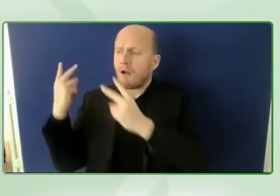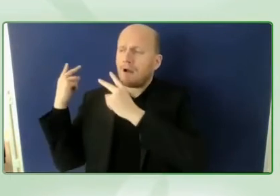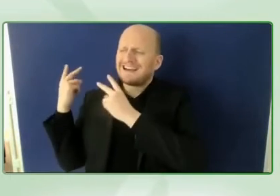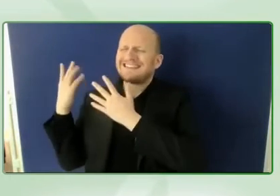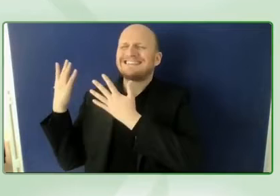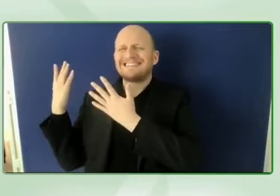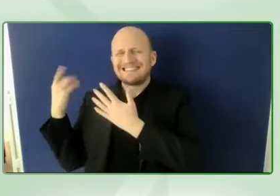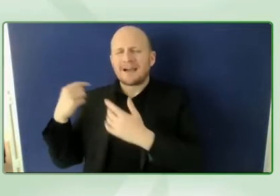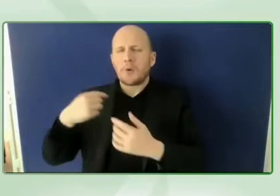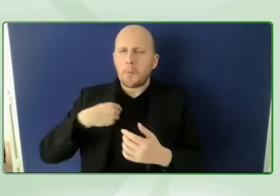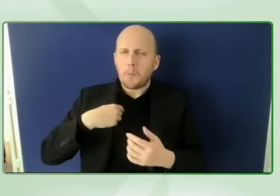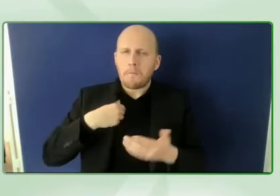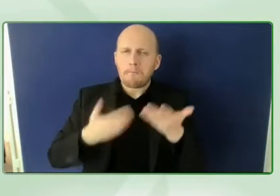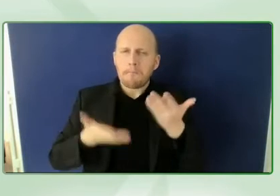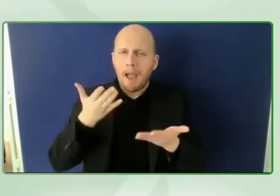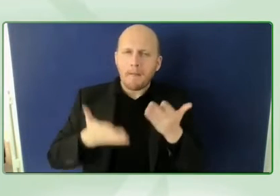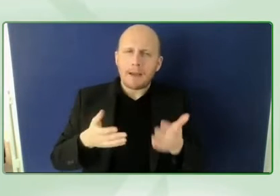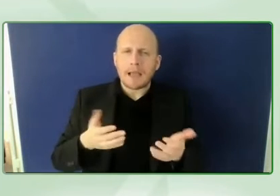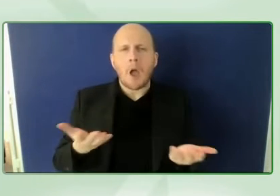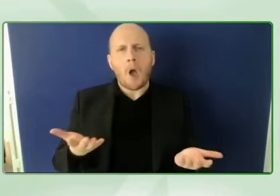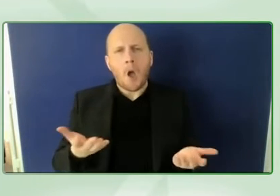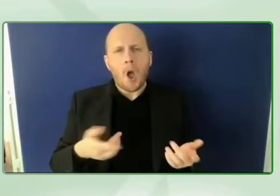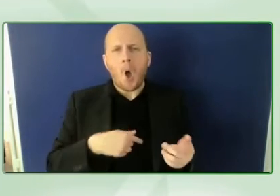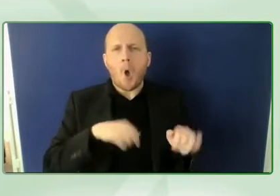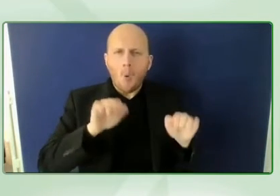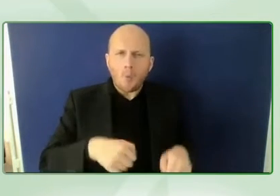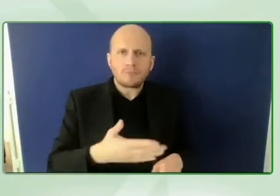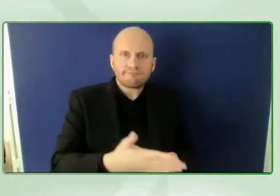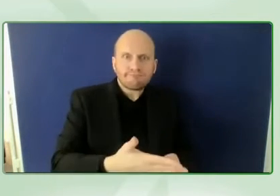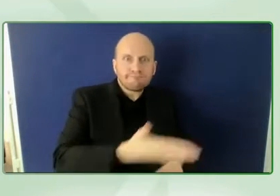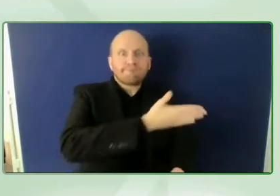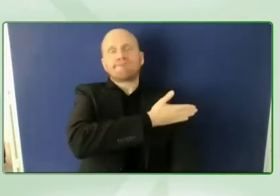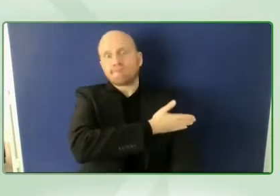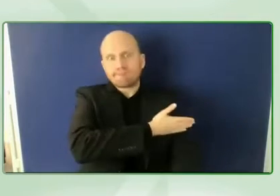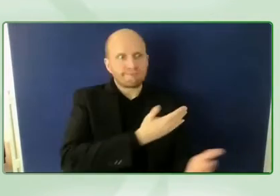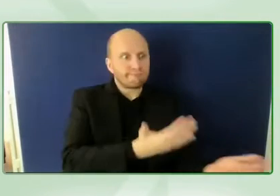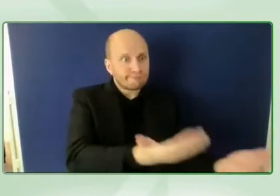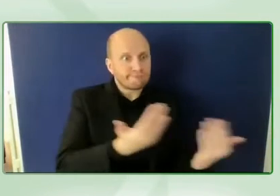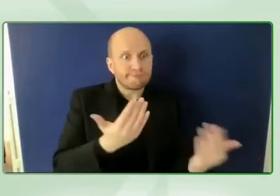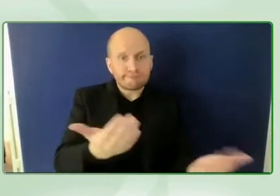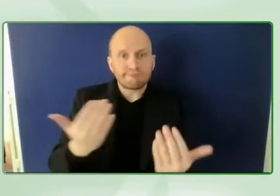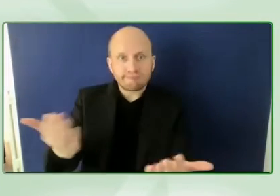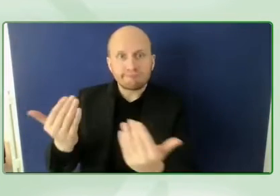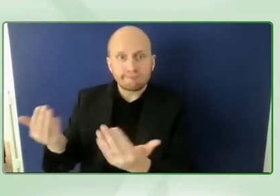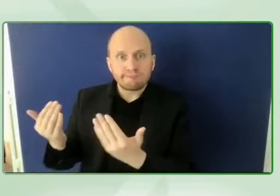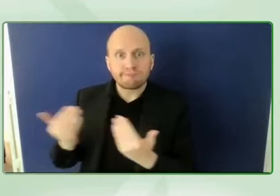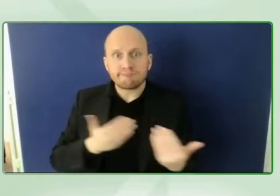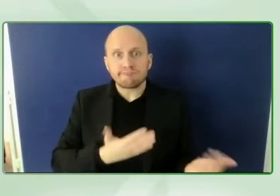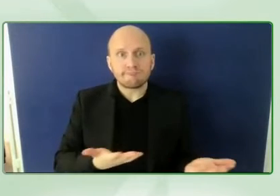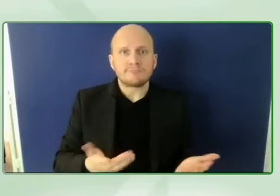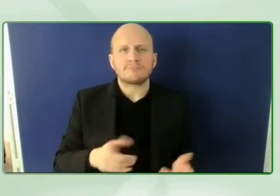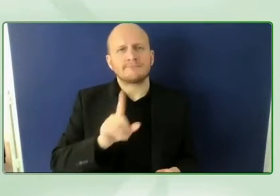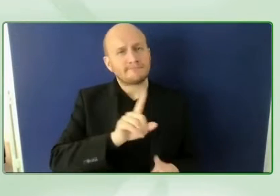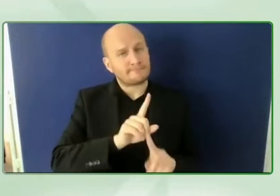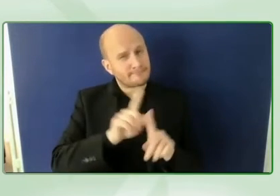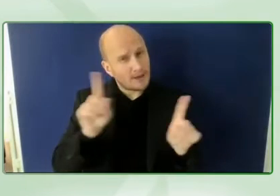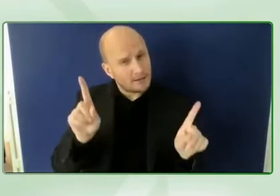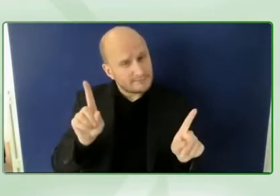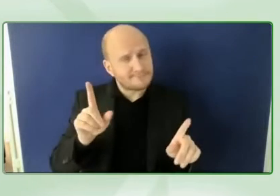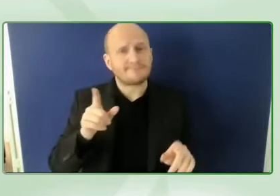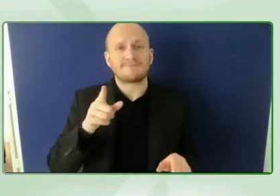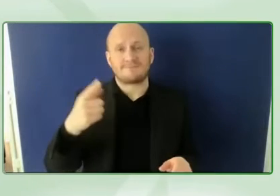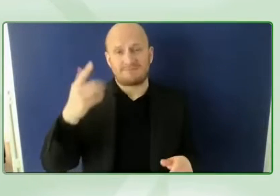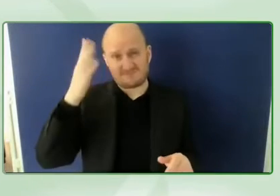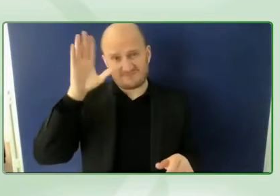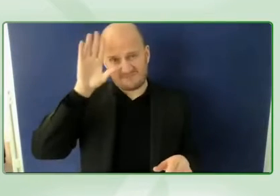remember that last year was the first paralympic games ever organized during a pandemic so there was lots of information that the athletes needed to take in ahead of the